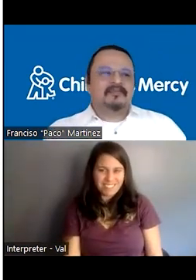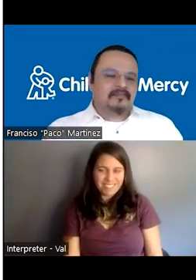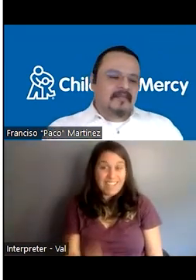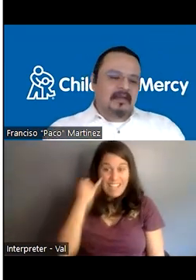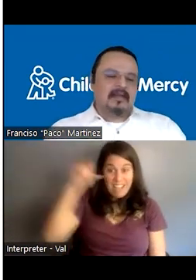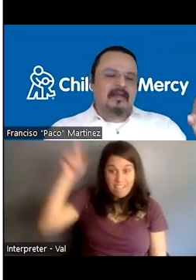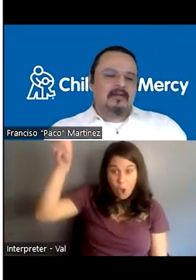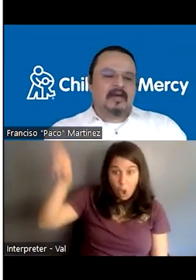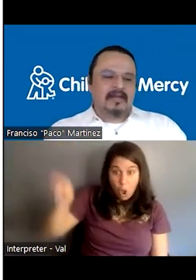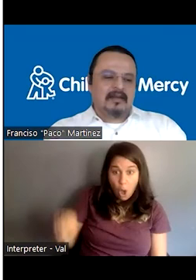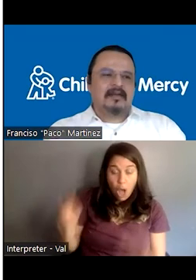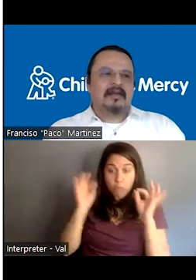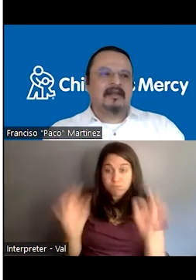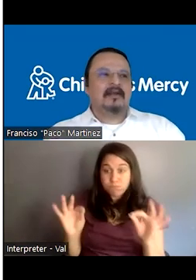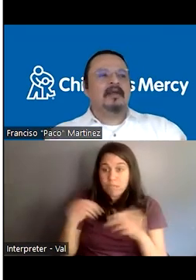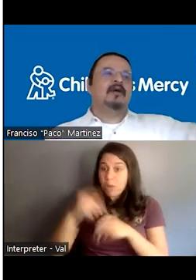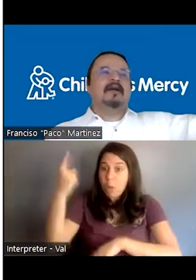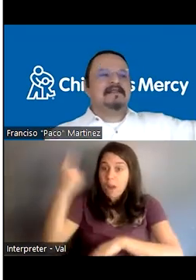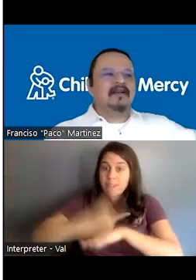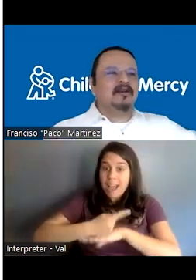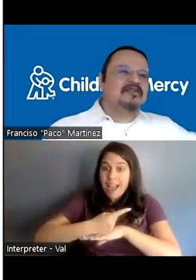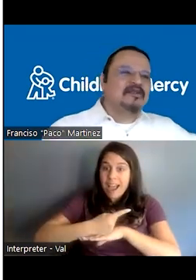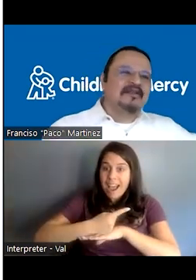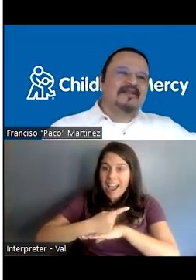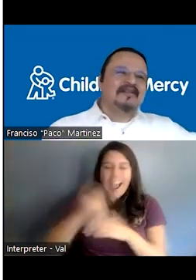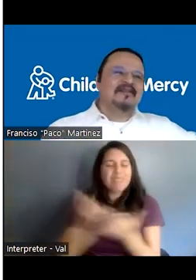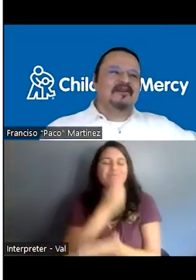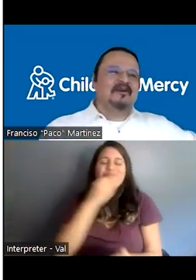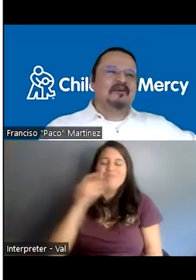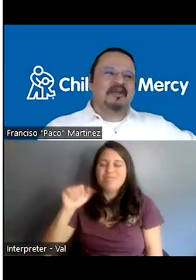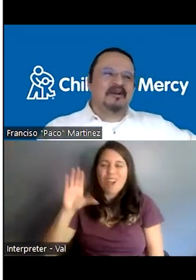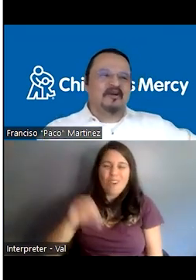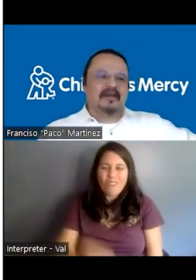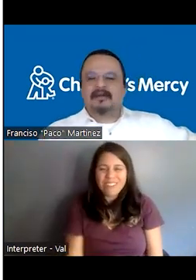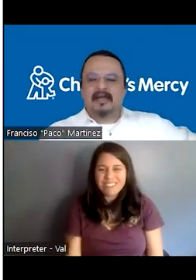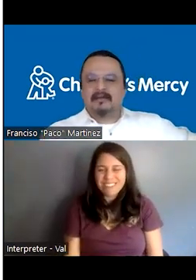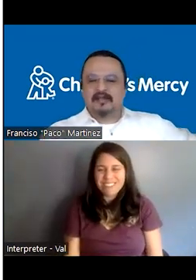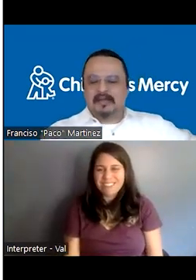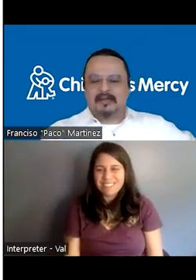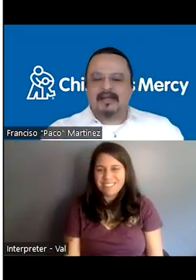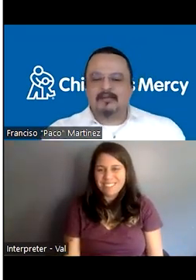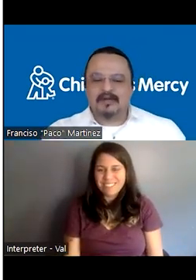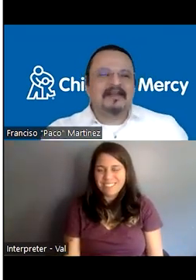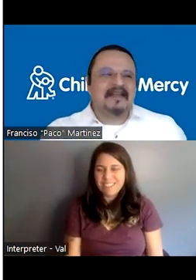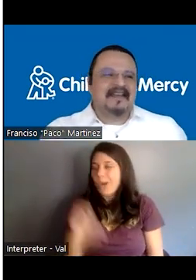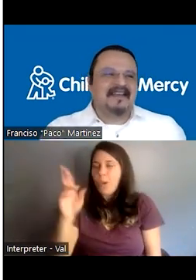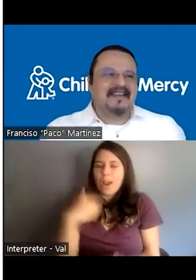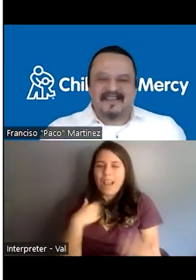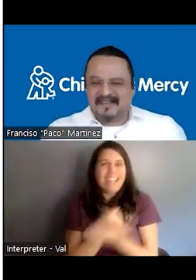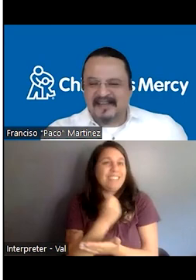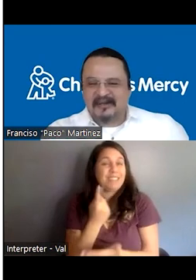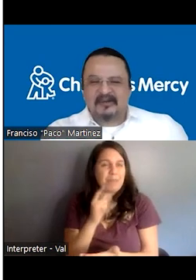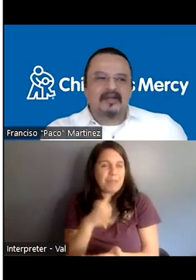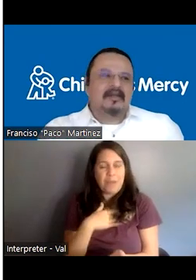in one day of the clinic, then we go and eat tacos or we go and have something that we really like.